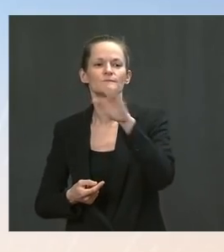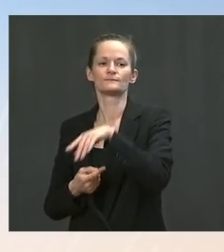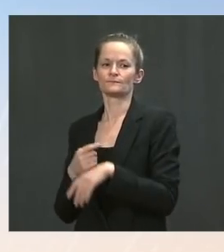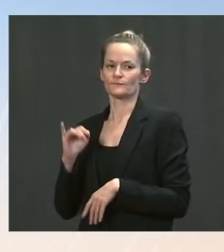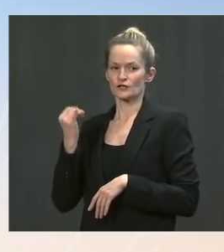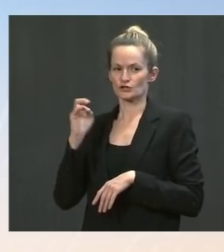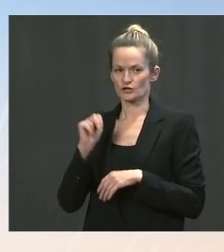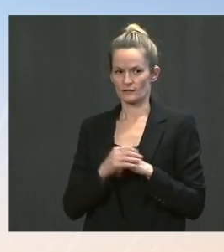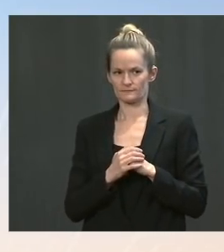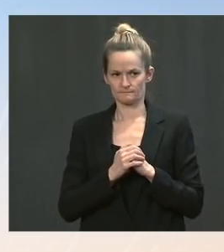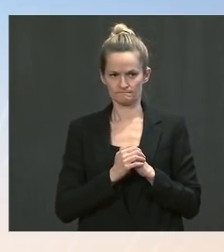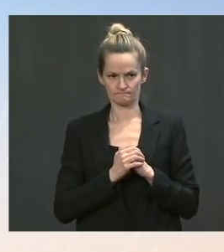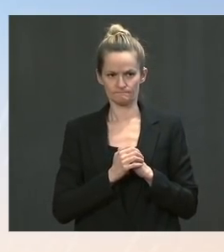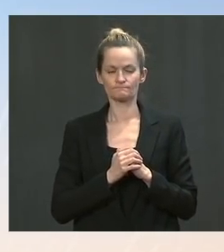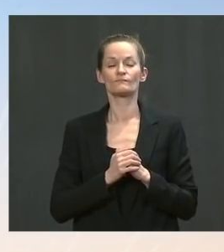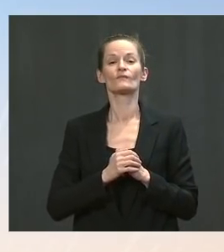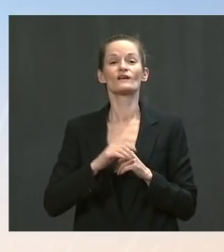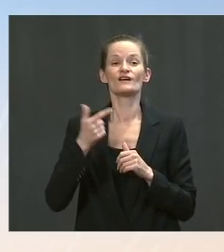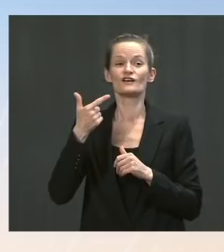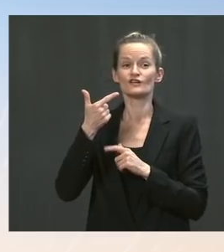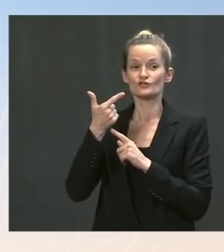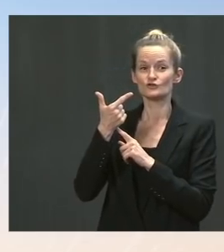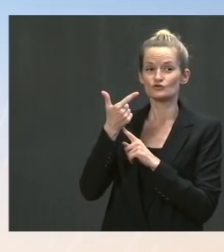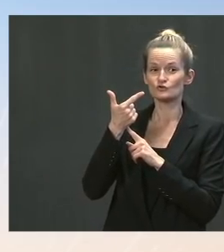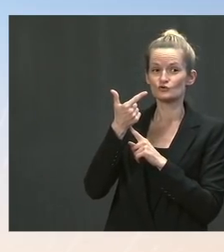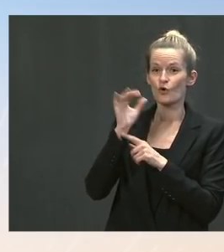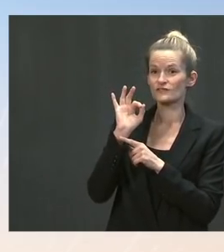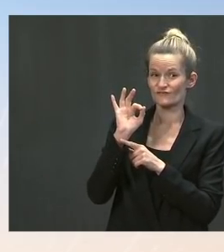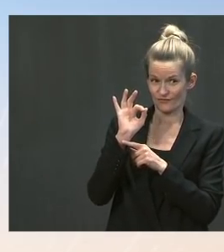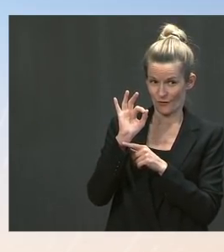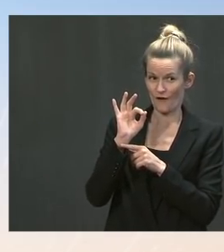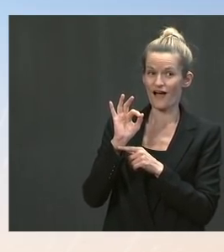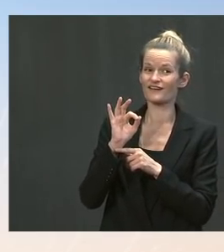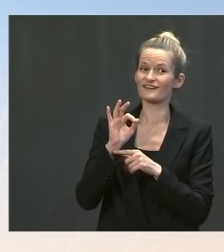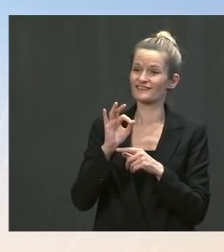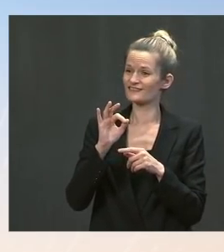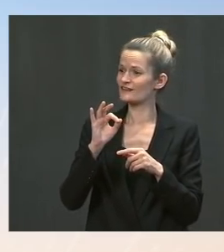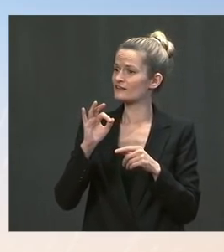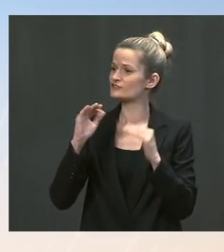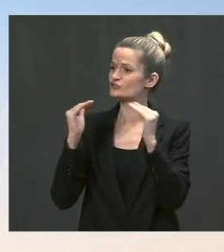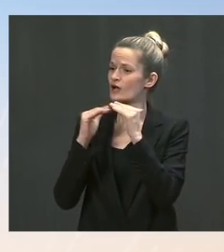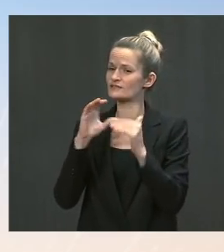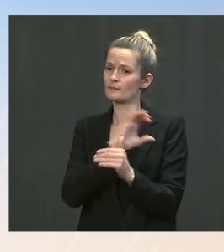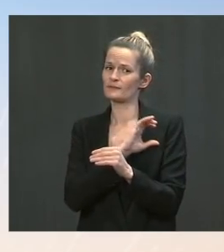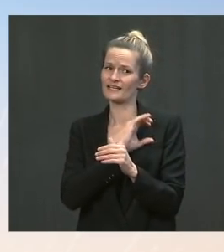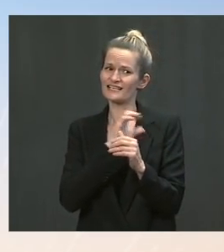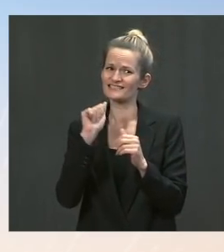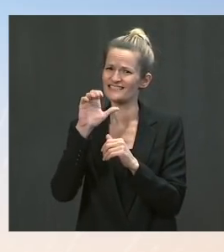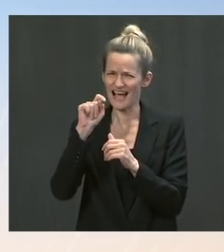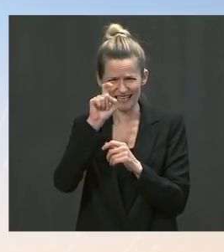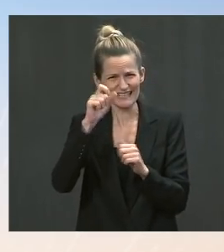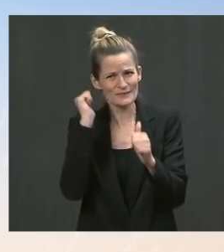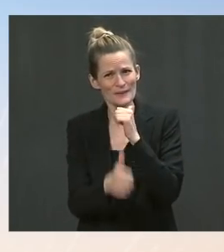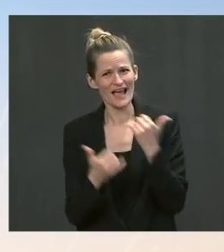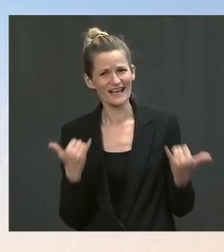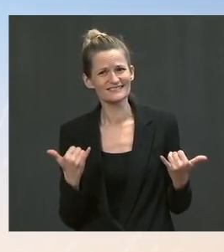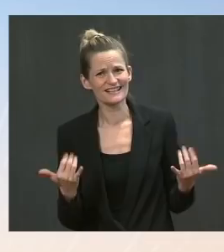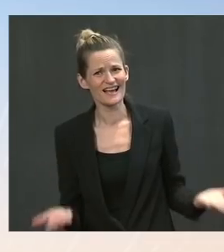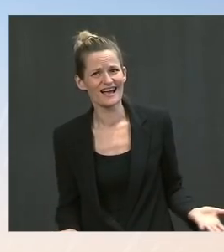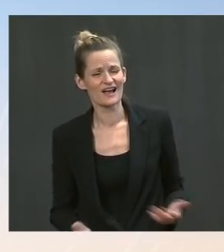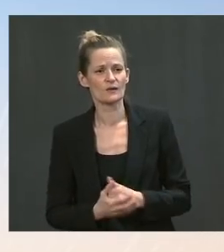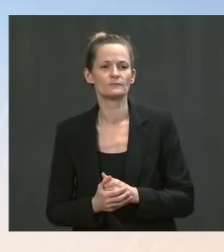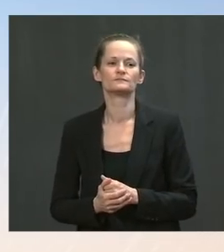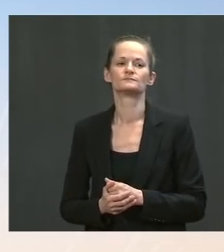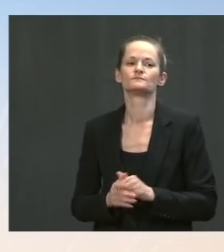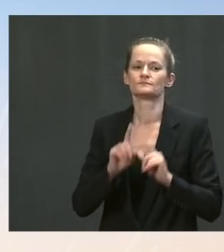with you, and that he is also tired of waiting. He believes voting rights is a fundamental right. It will be a fight of his presidency, and